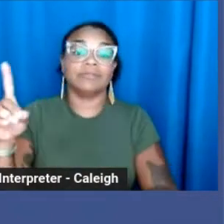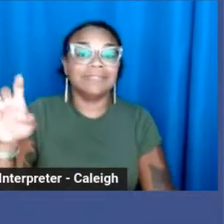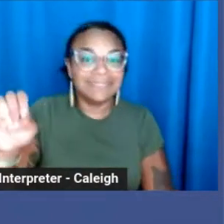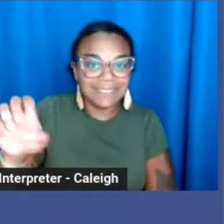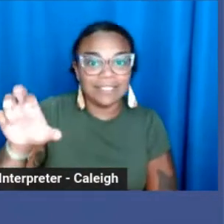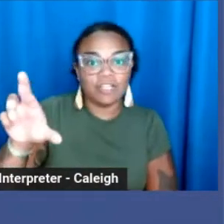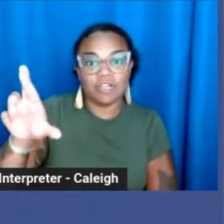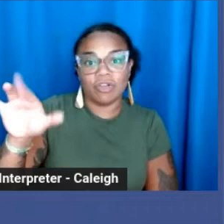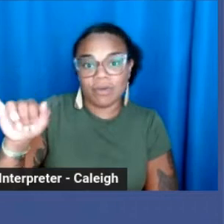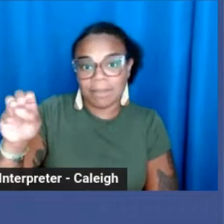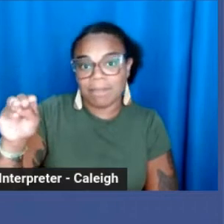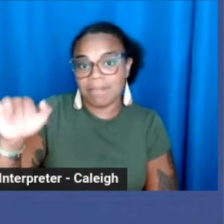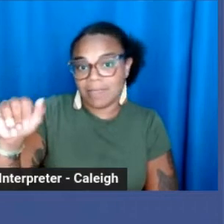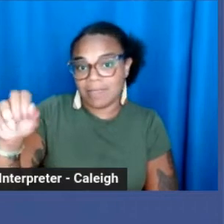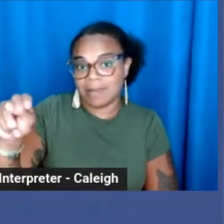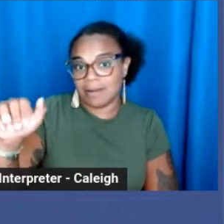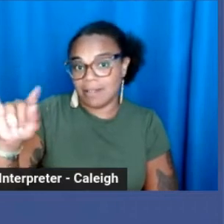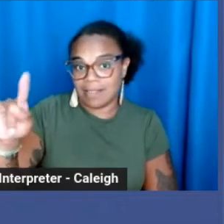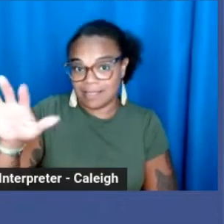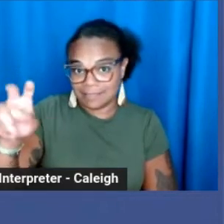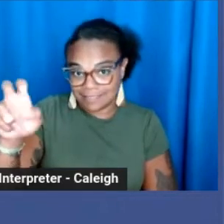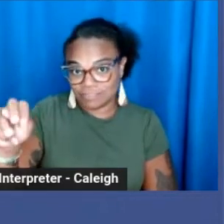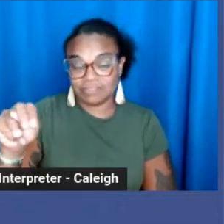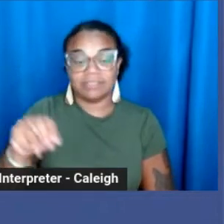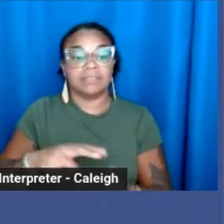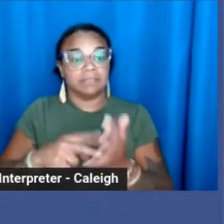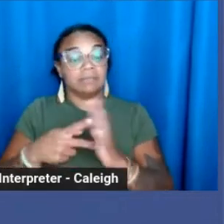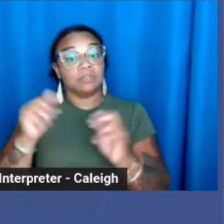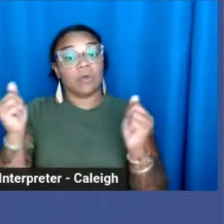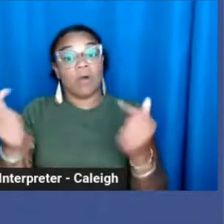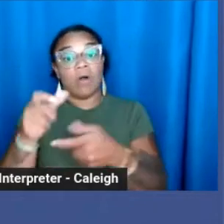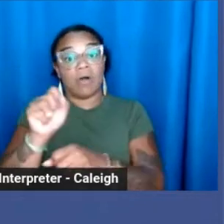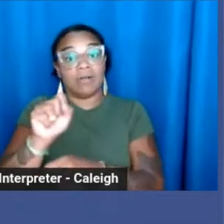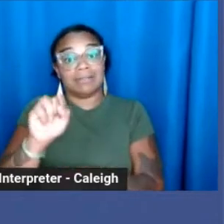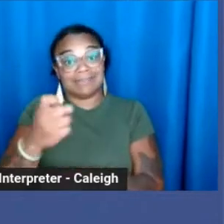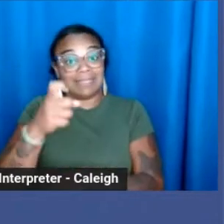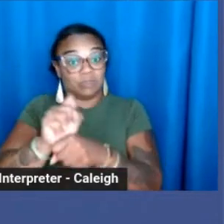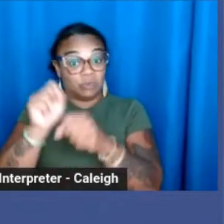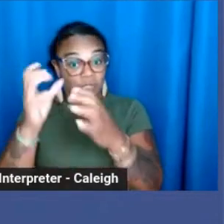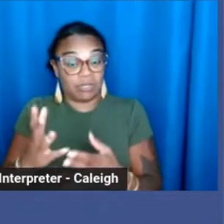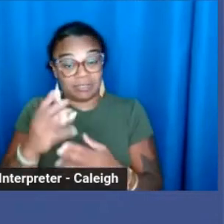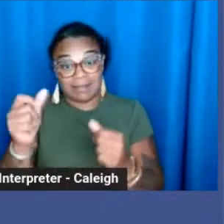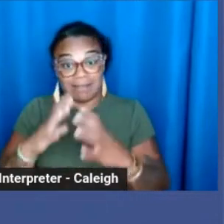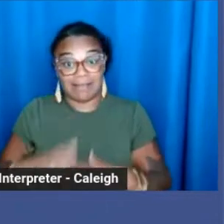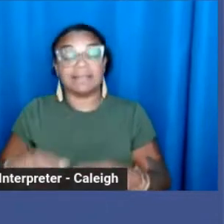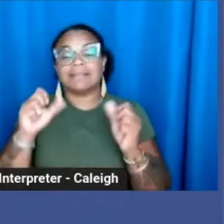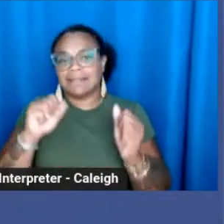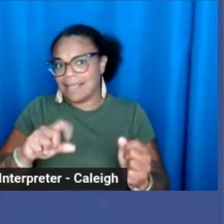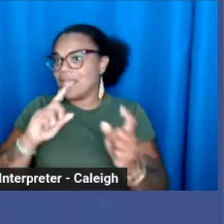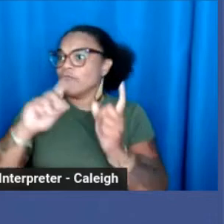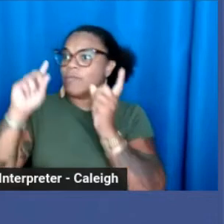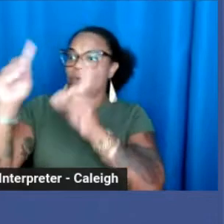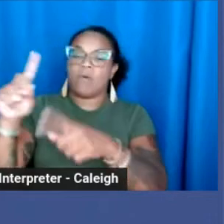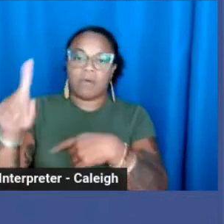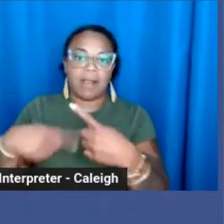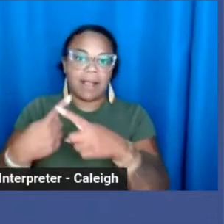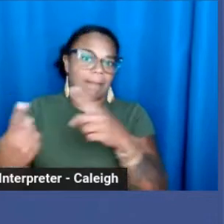It enables all sex workers and their clients to report crimes committed against them without fear of prosecution.